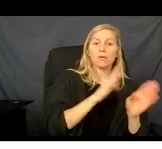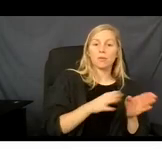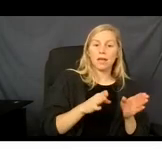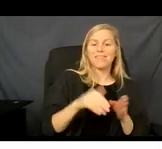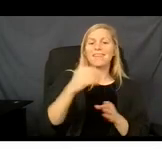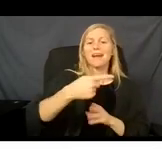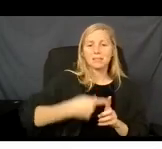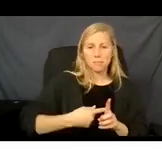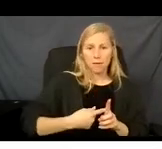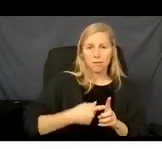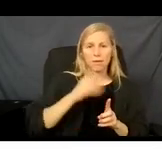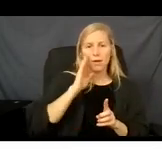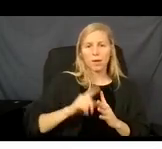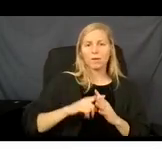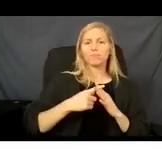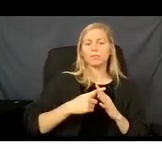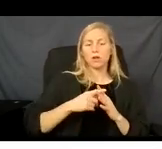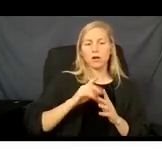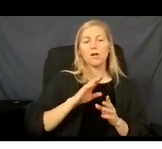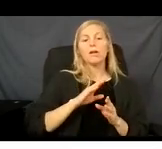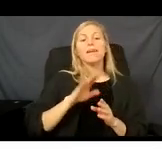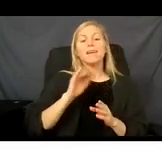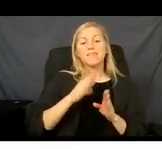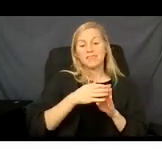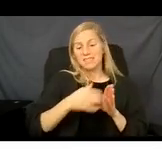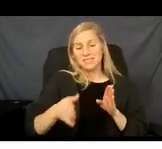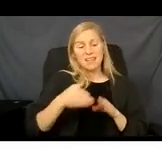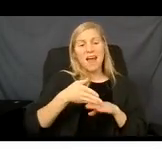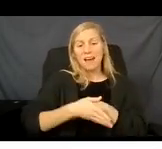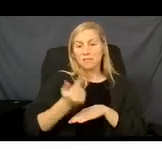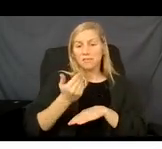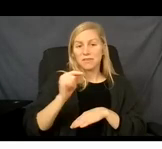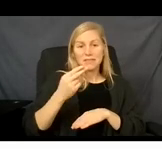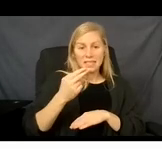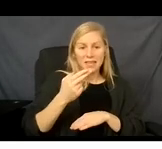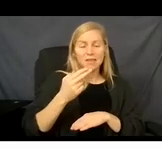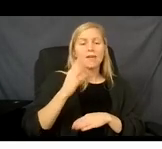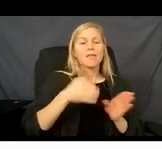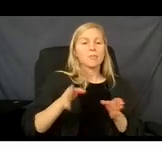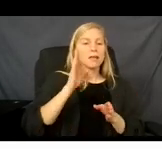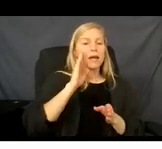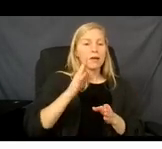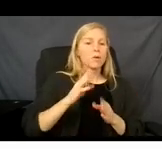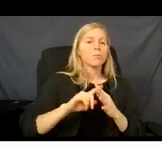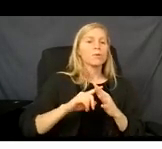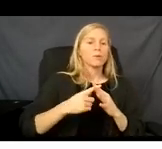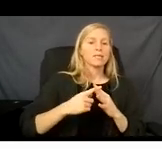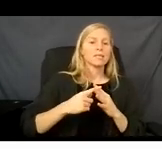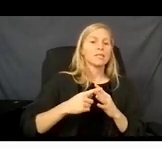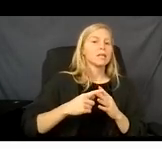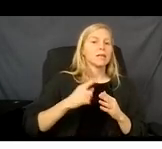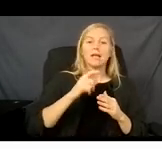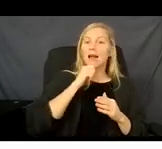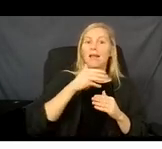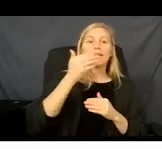pick a plan after the 15th of a current month, the plan would be effective the beginning of the subsequent month.